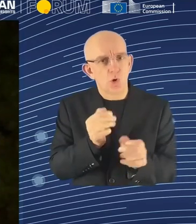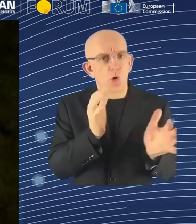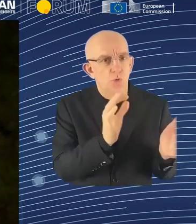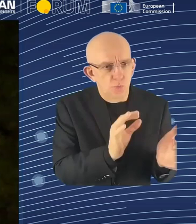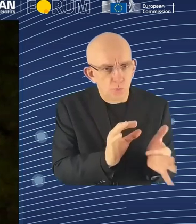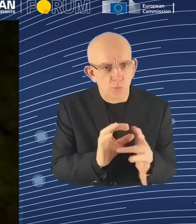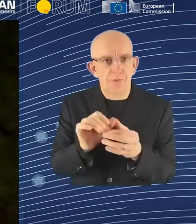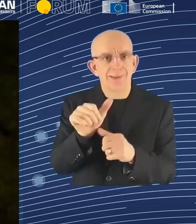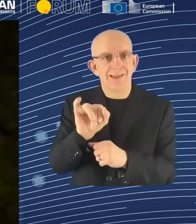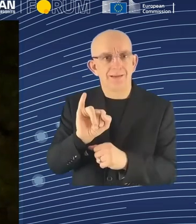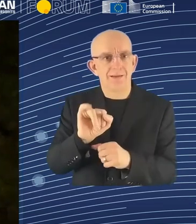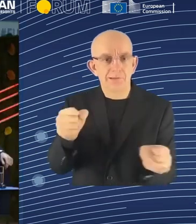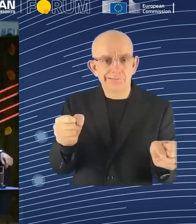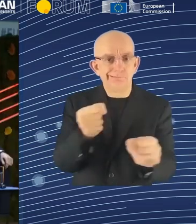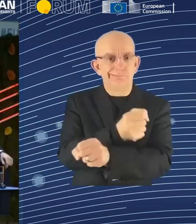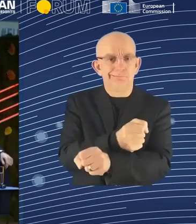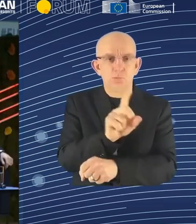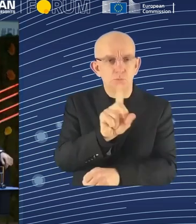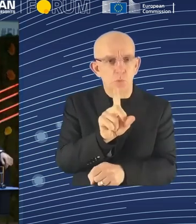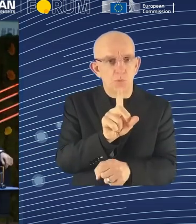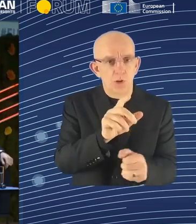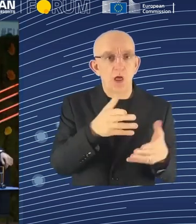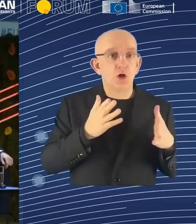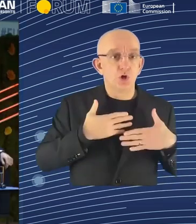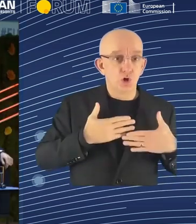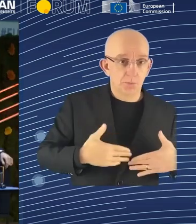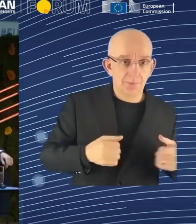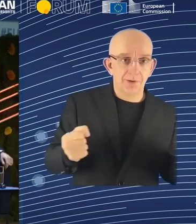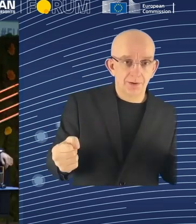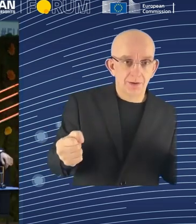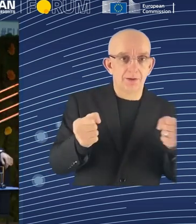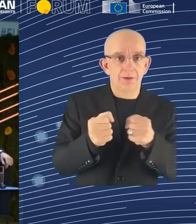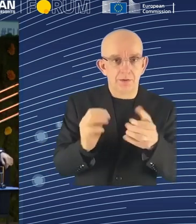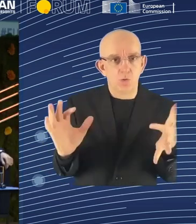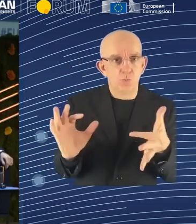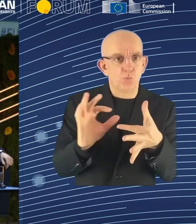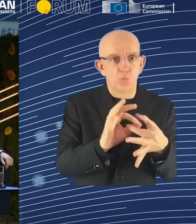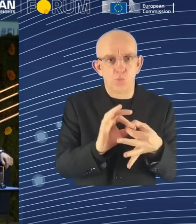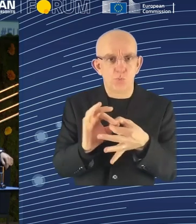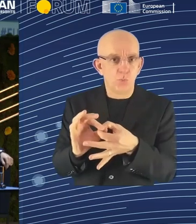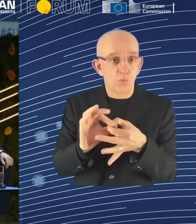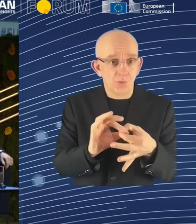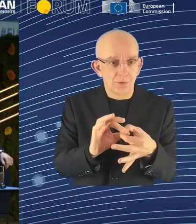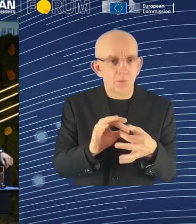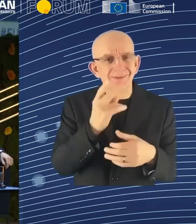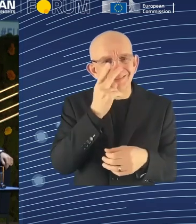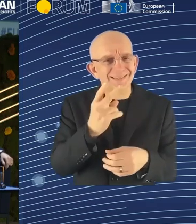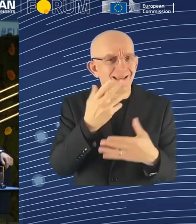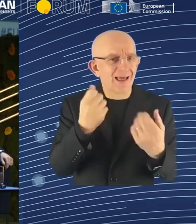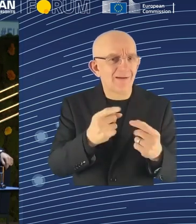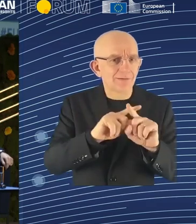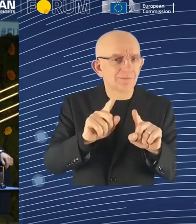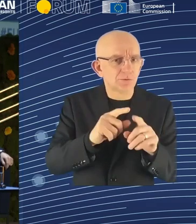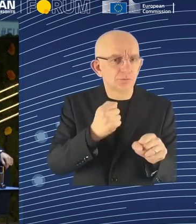or in insurance. The information technology market like the computer science and obviously